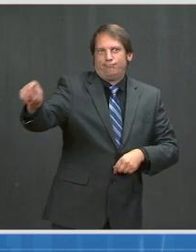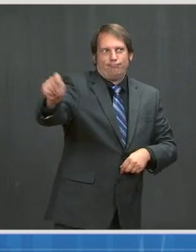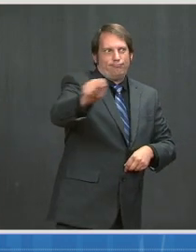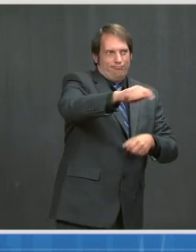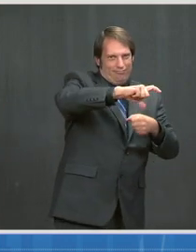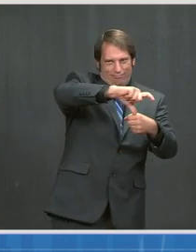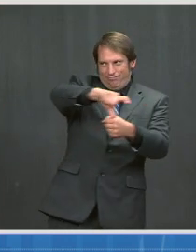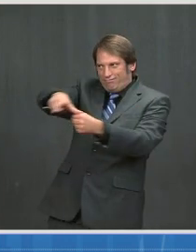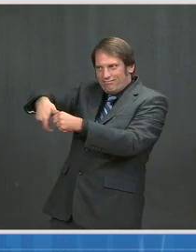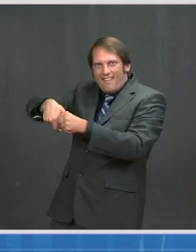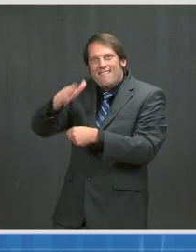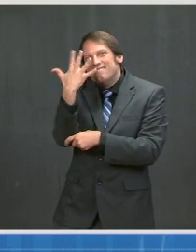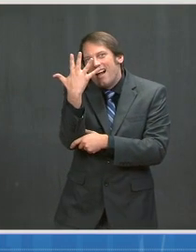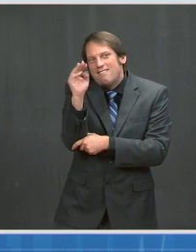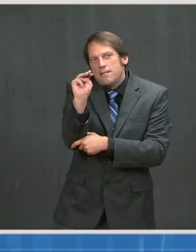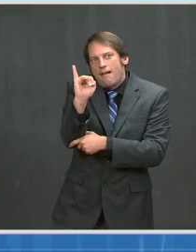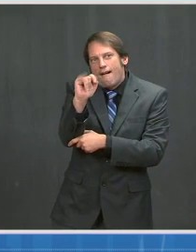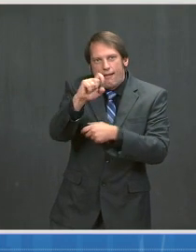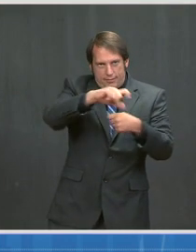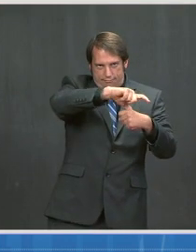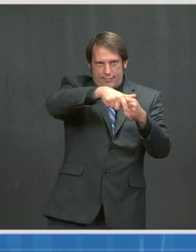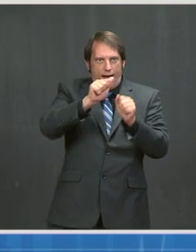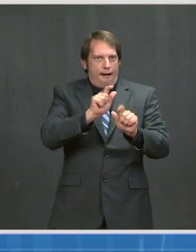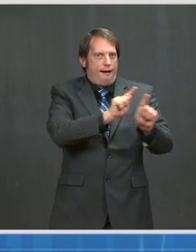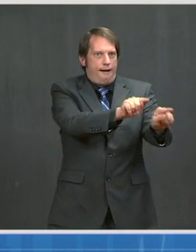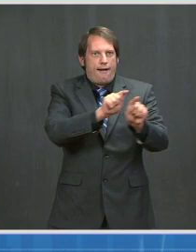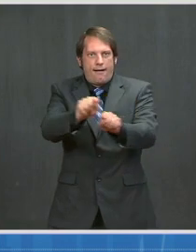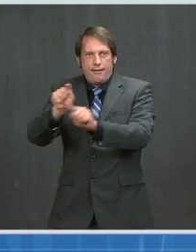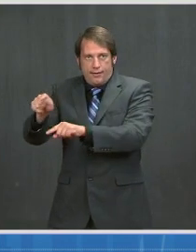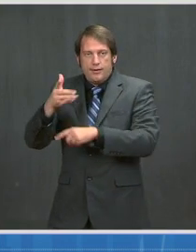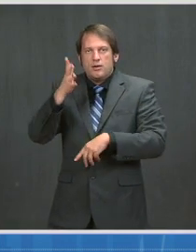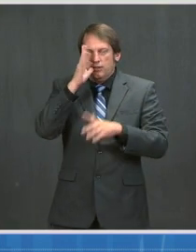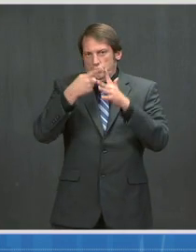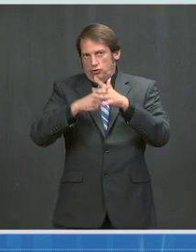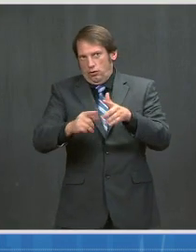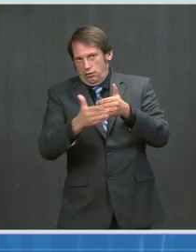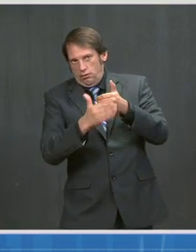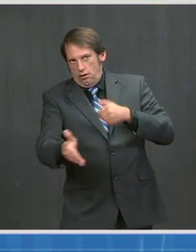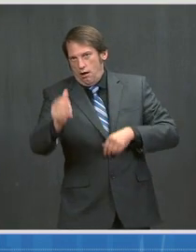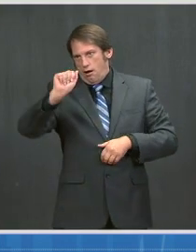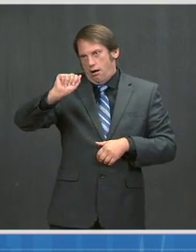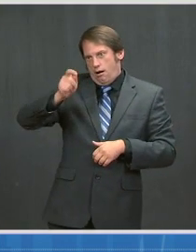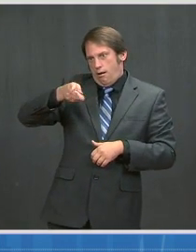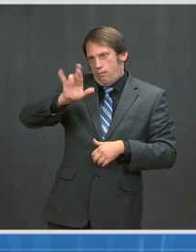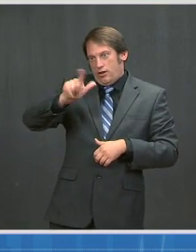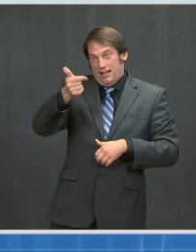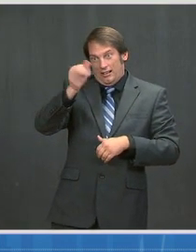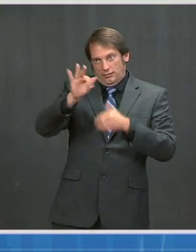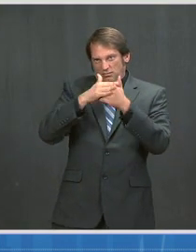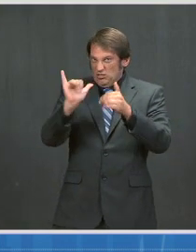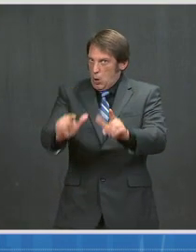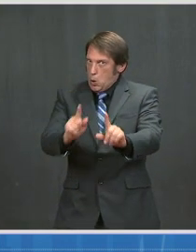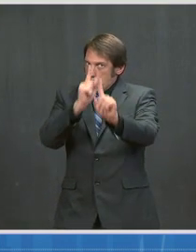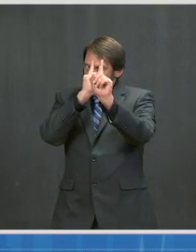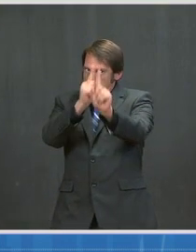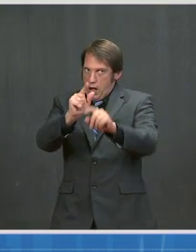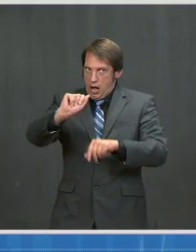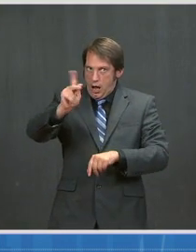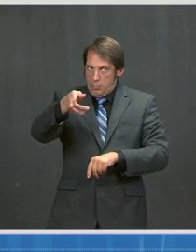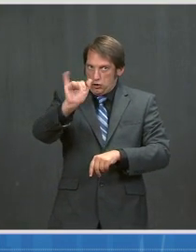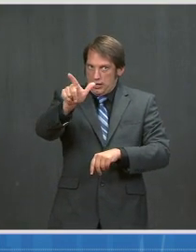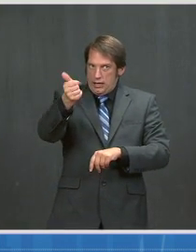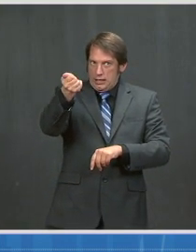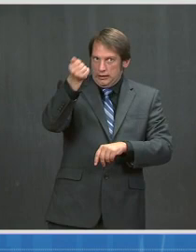April 19th. One of the steps the President announced was the opening of at least 12 more federally run mass